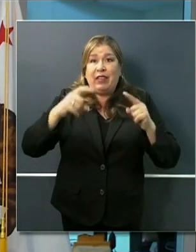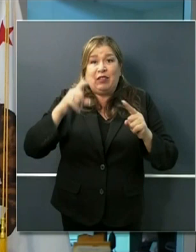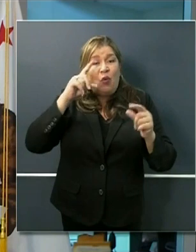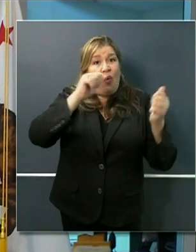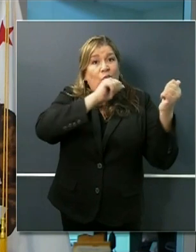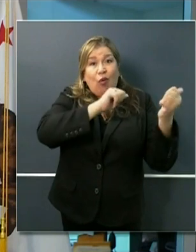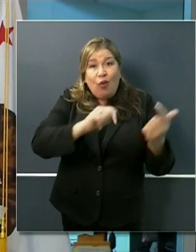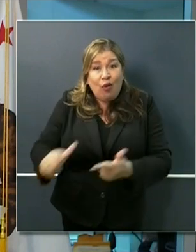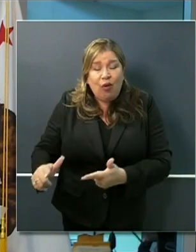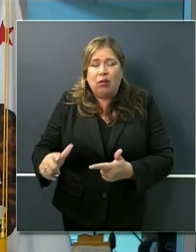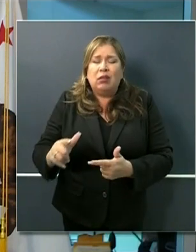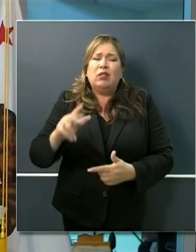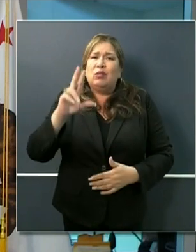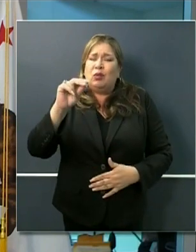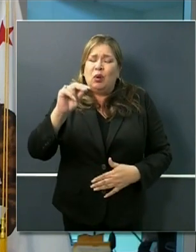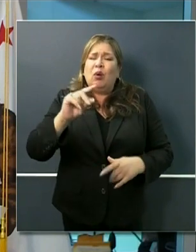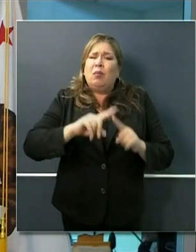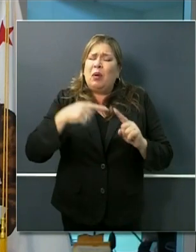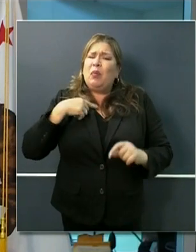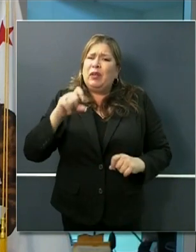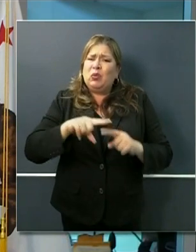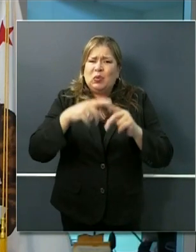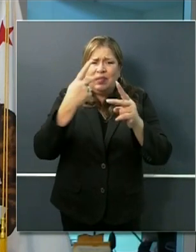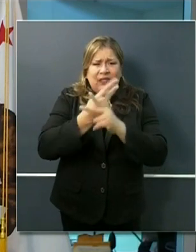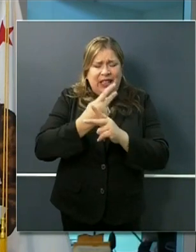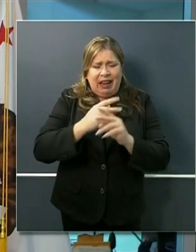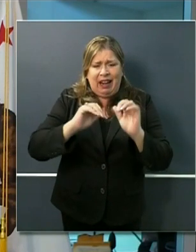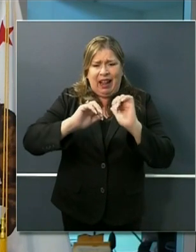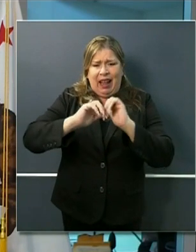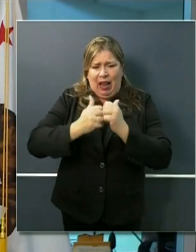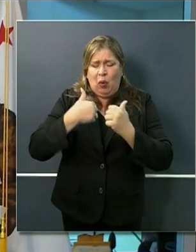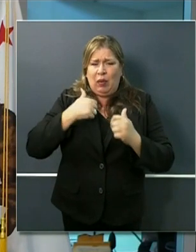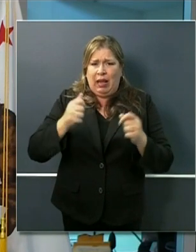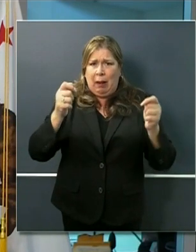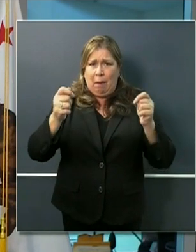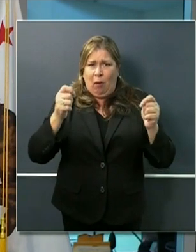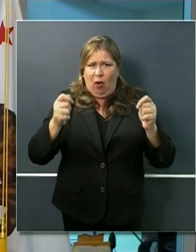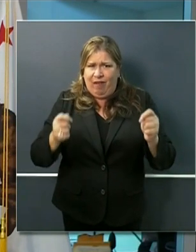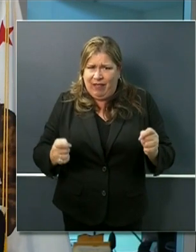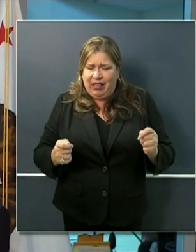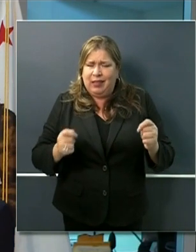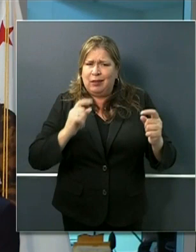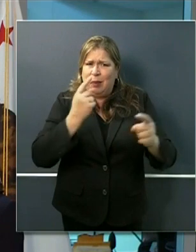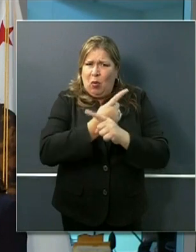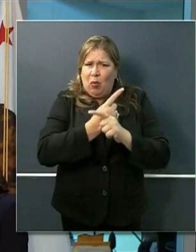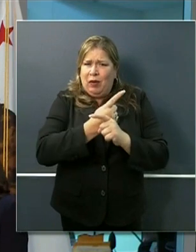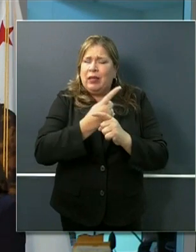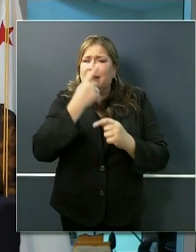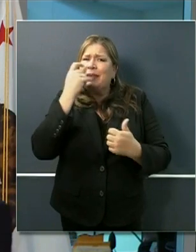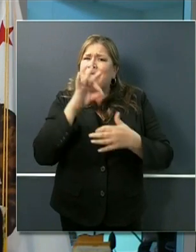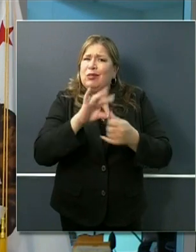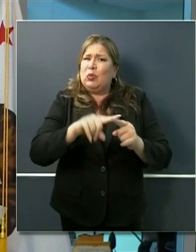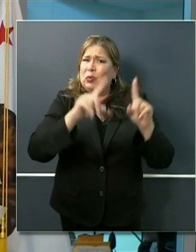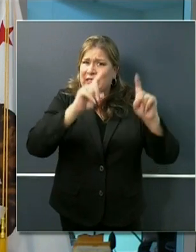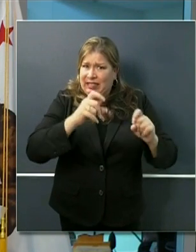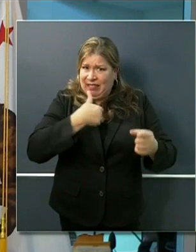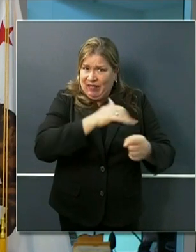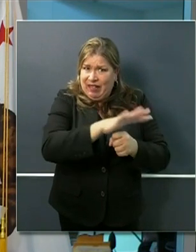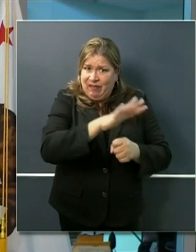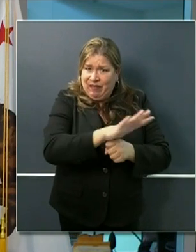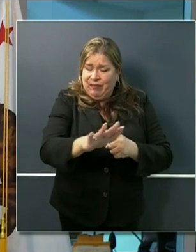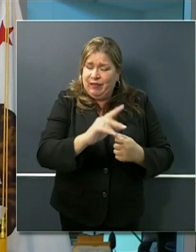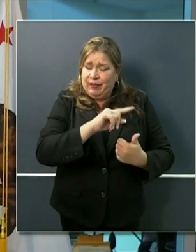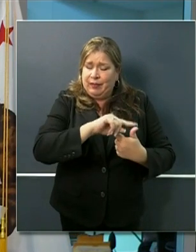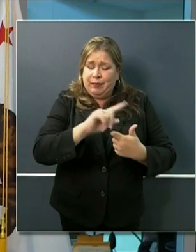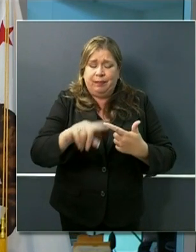understand as we think about what kind of modifications are appropriate another example is do we have the ability to identify contacts